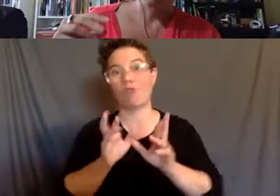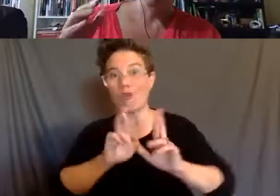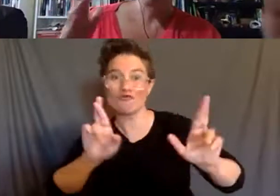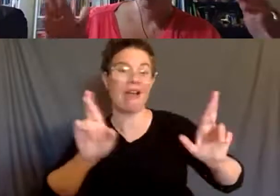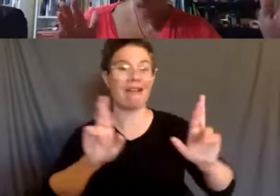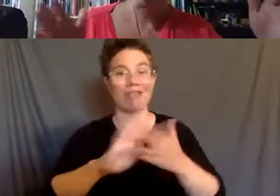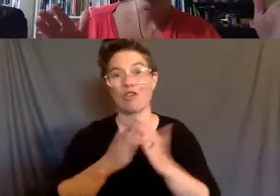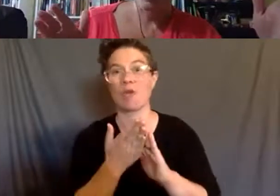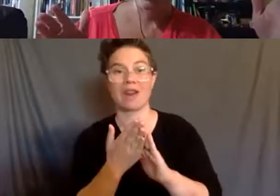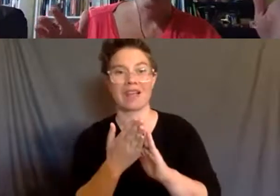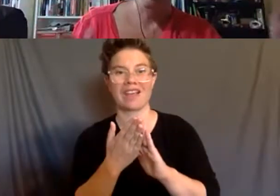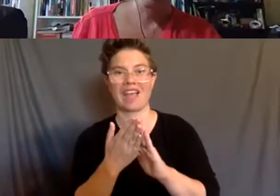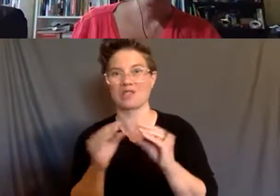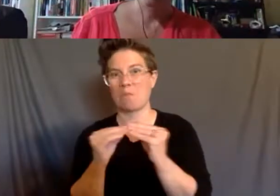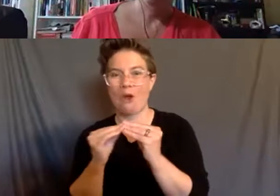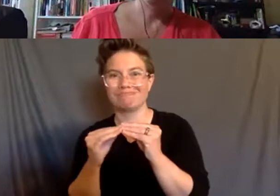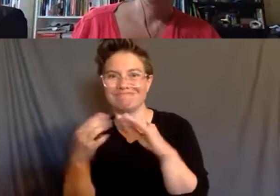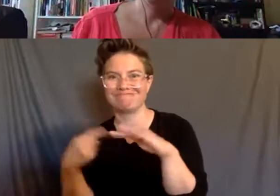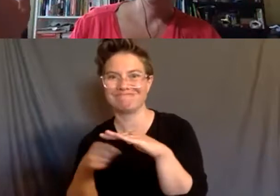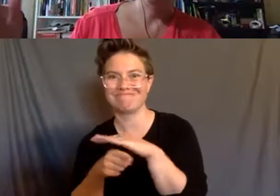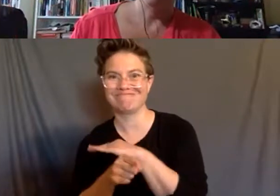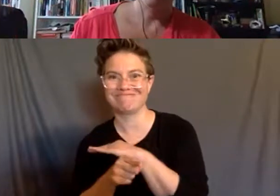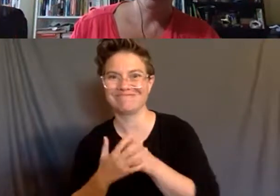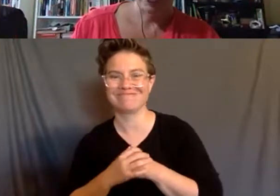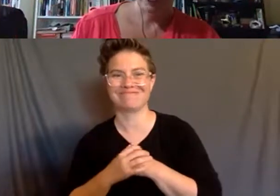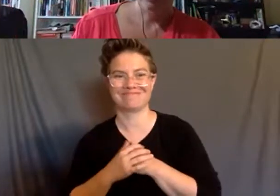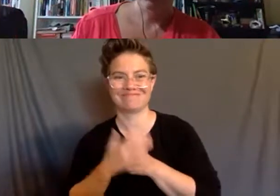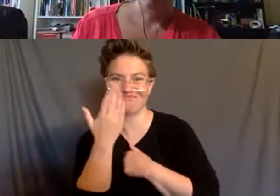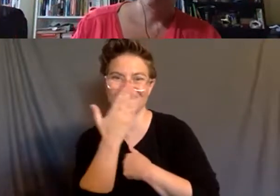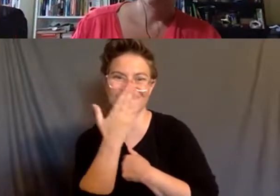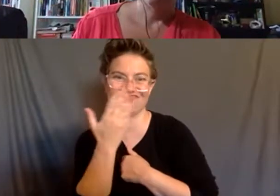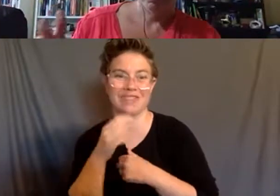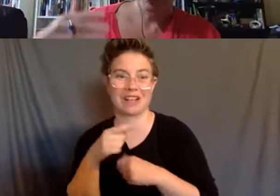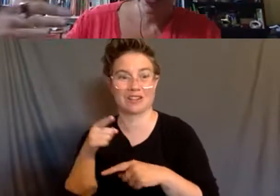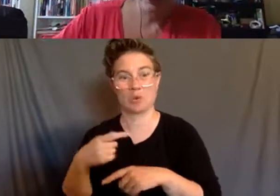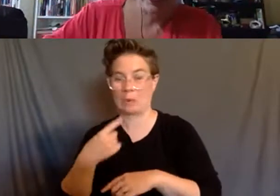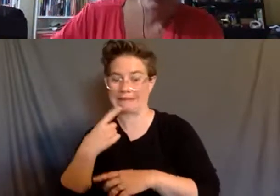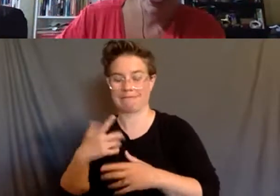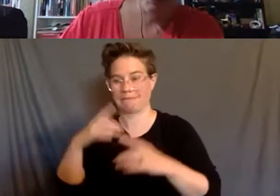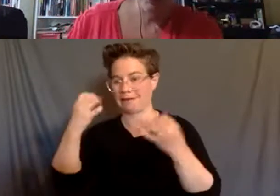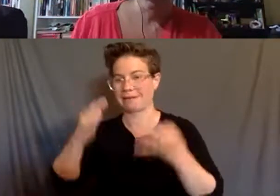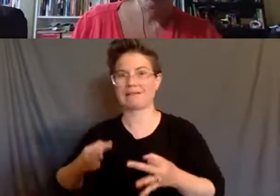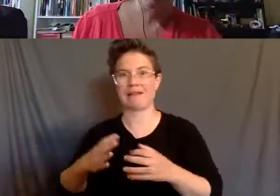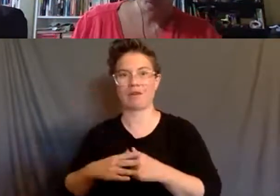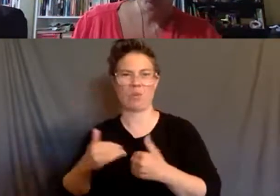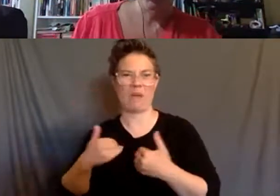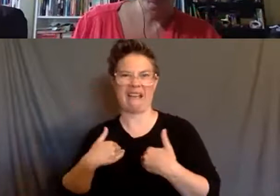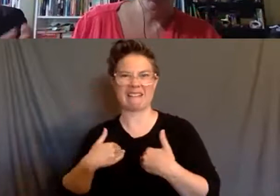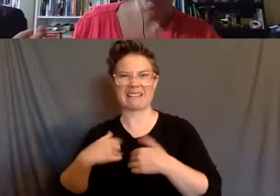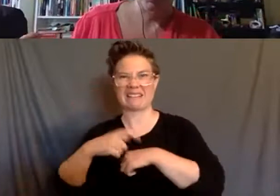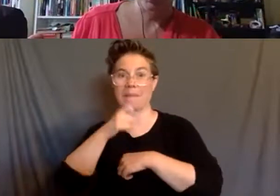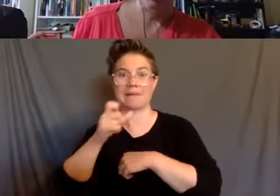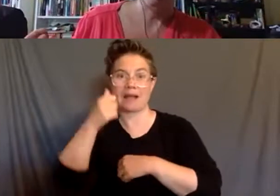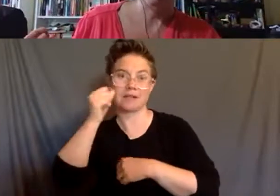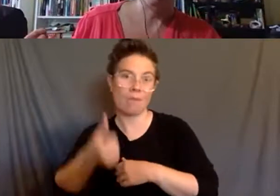doing more like a sneak attack, you know, by this day, giving it some time, it's not going to be tomorrow, especially